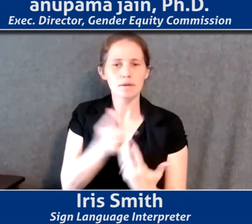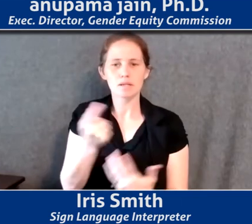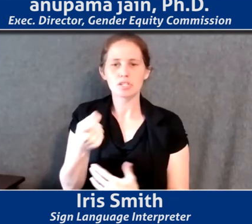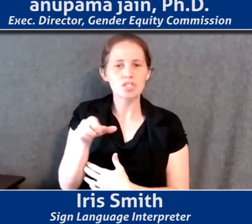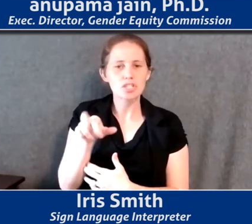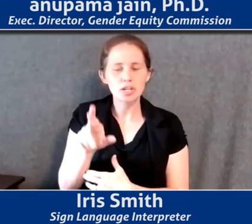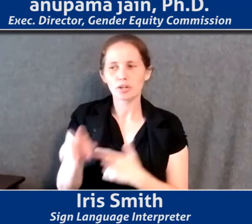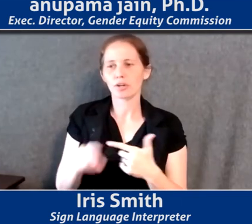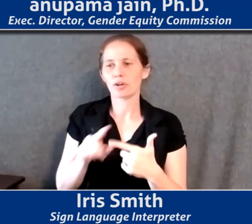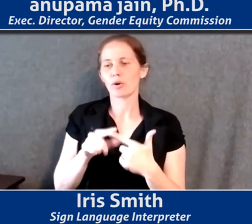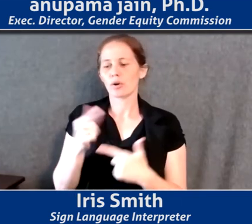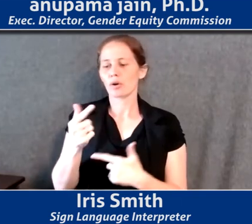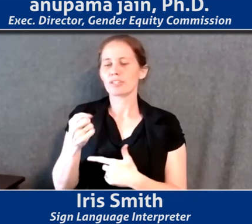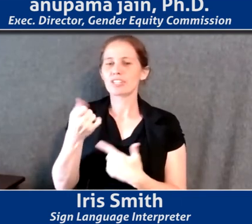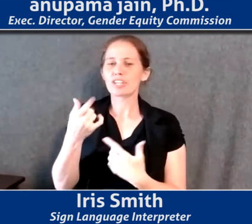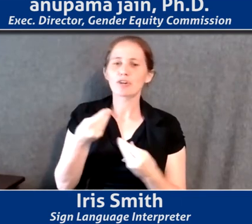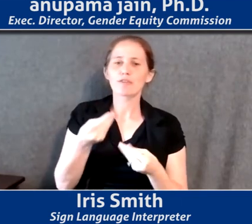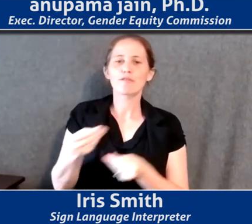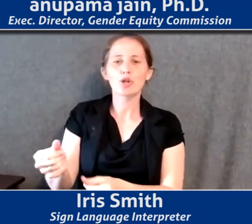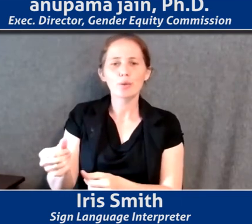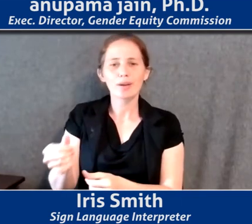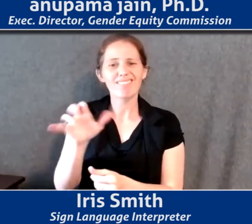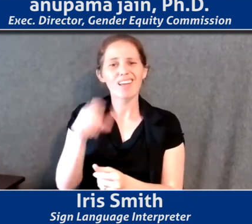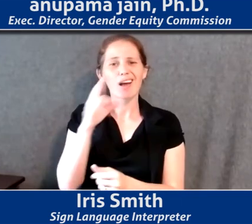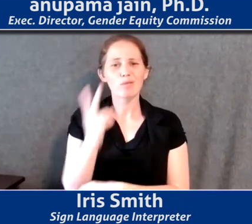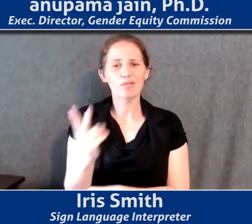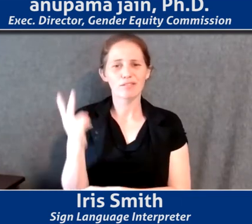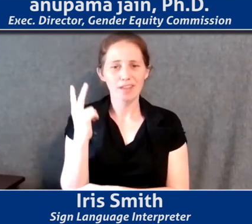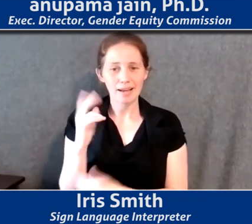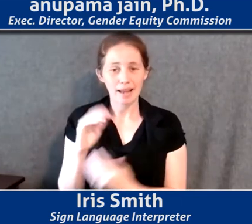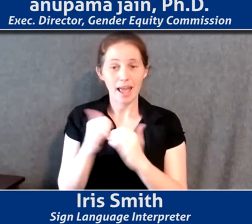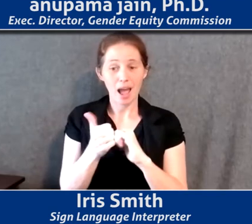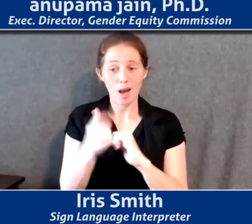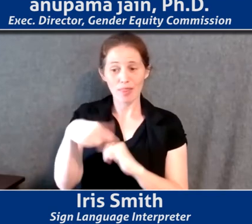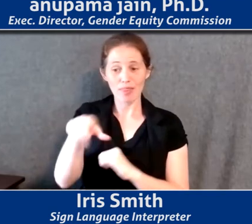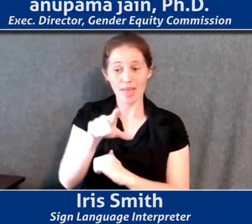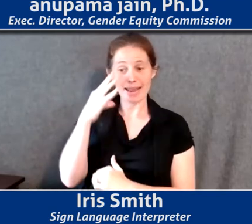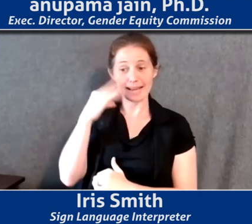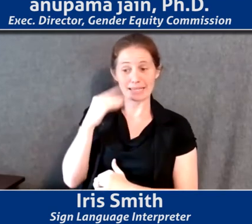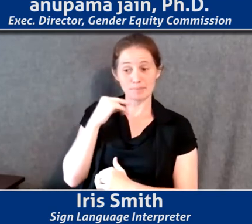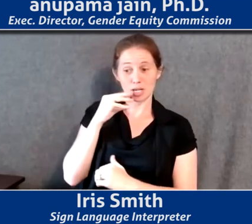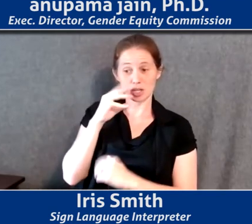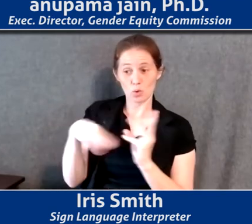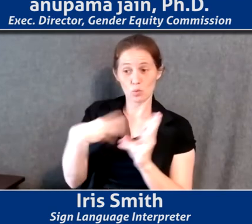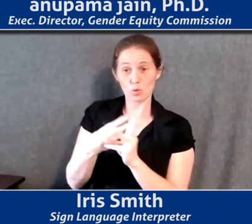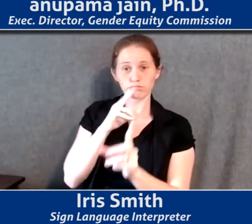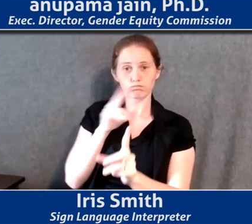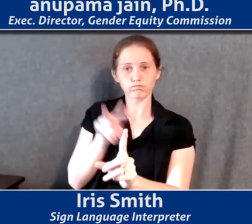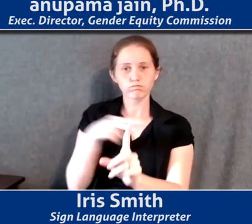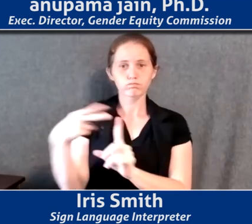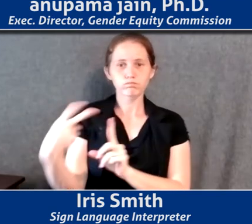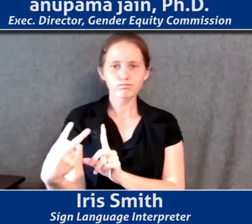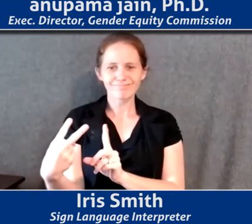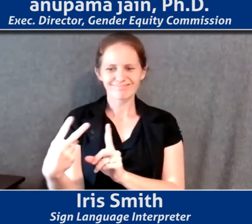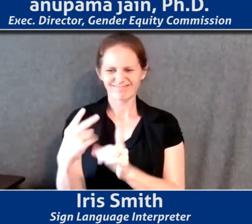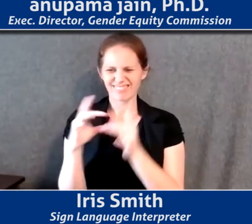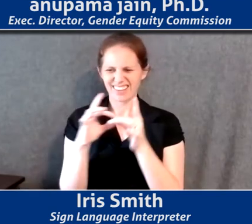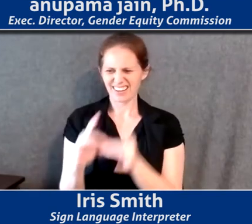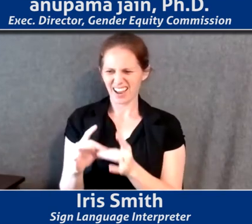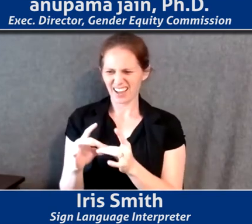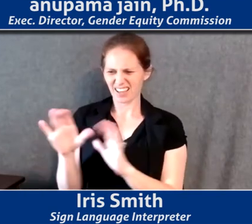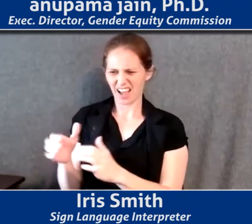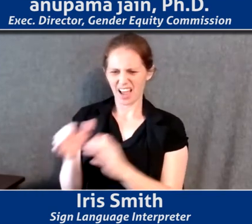gender fluid to reflect that how they experience the world in terms of these categories of gender